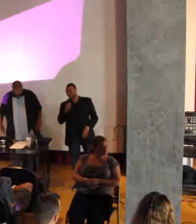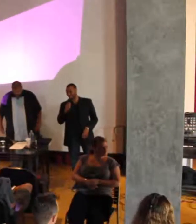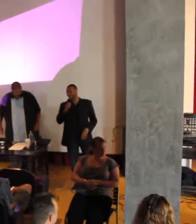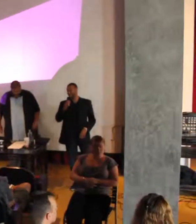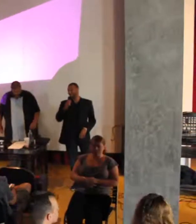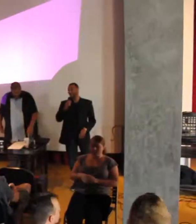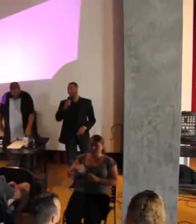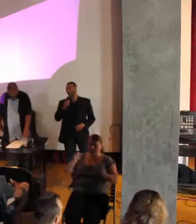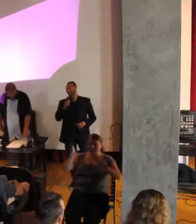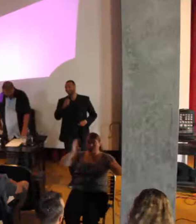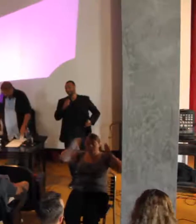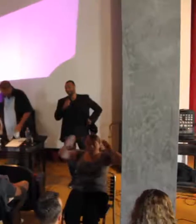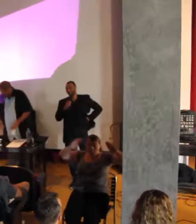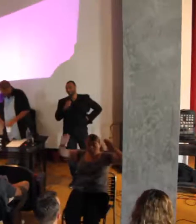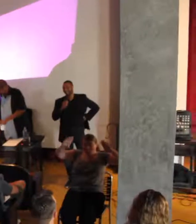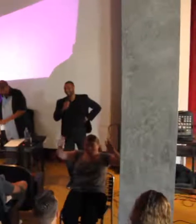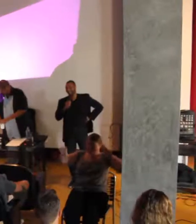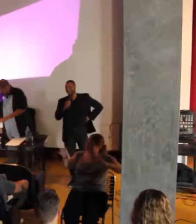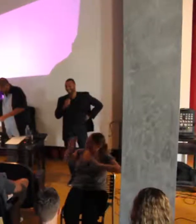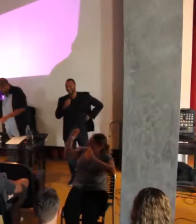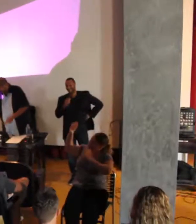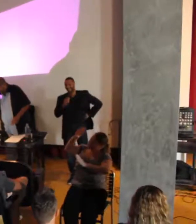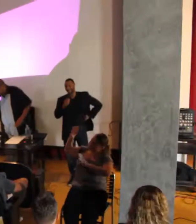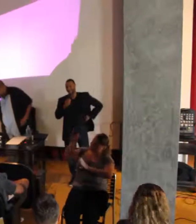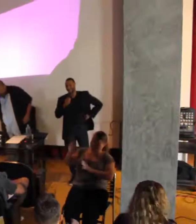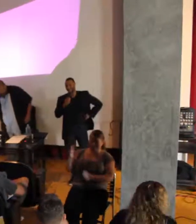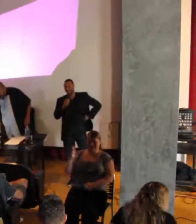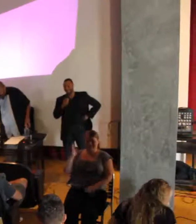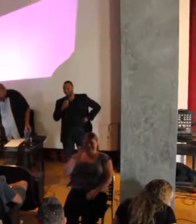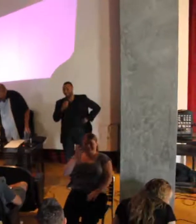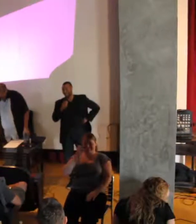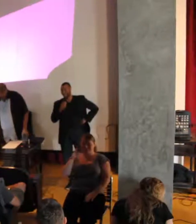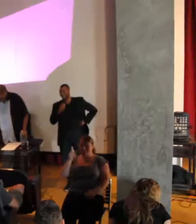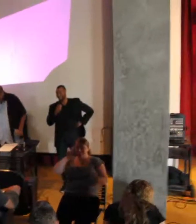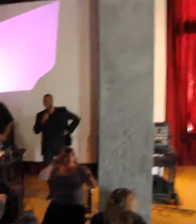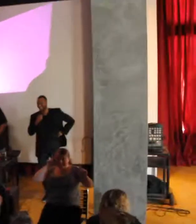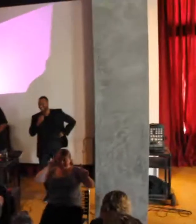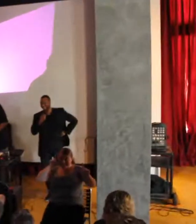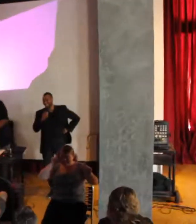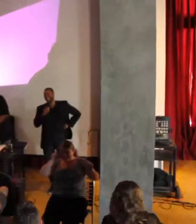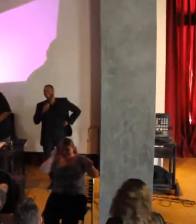Okay, hello. Hello. Wow, are you guys awake?